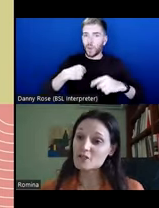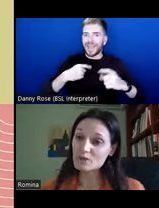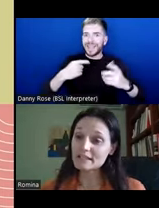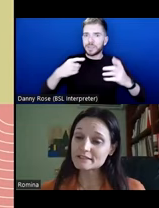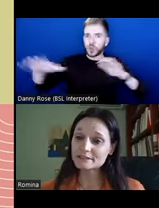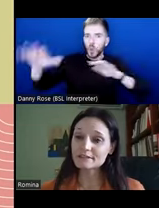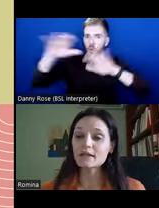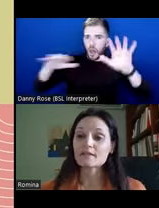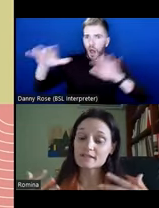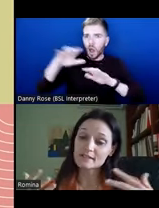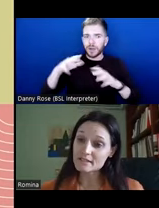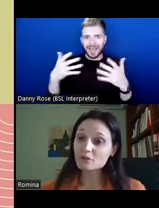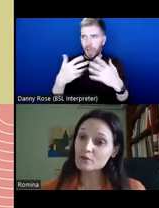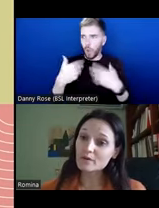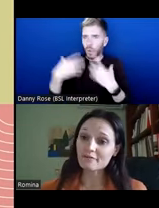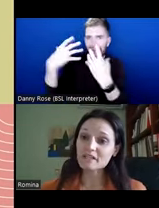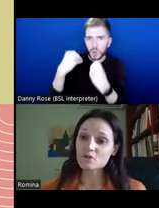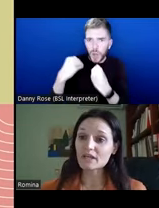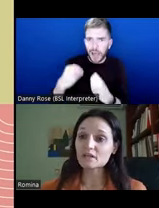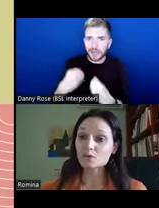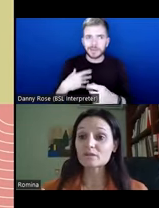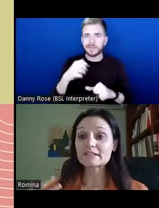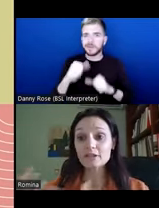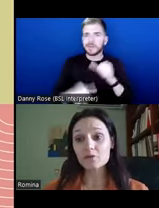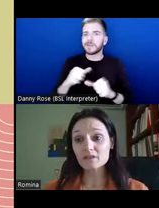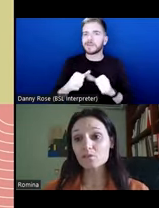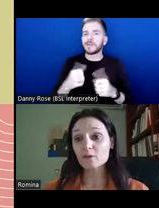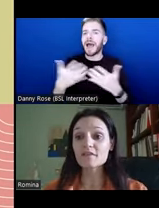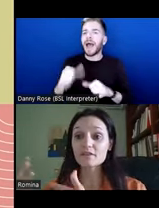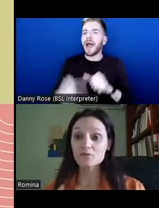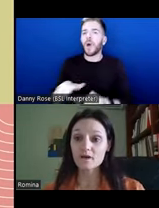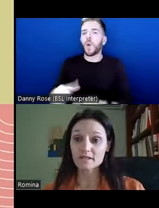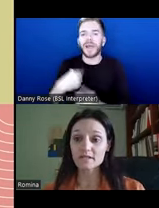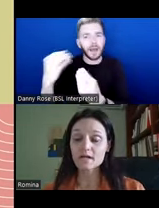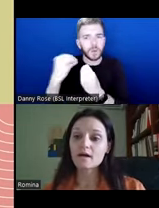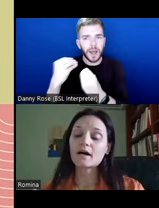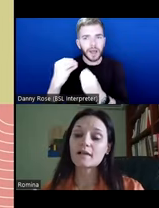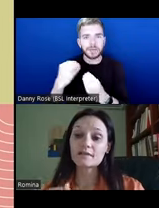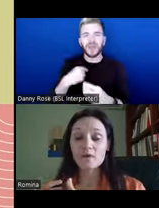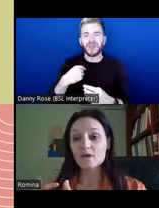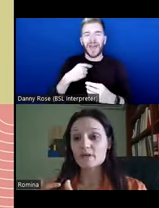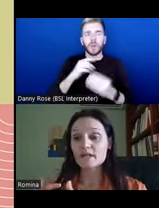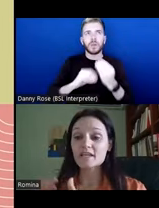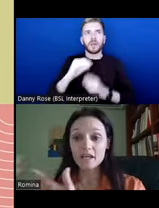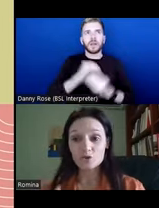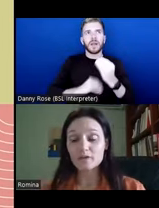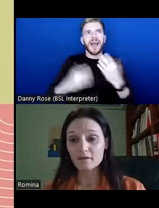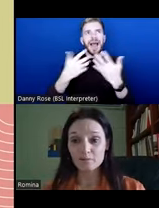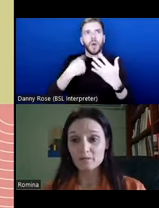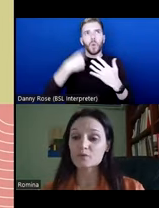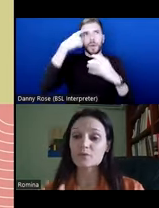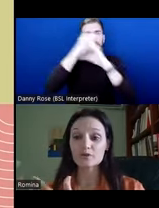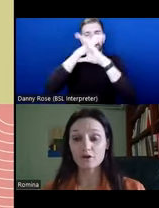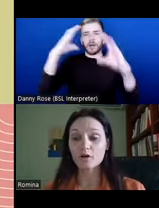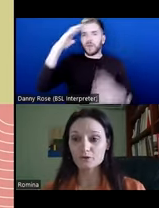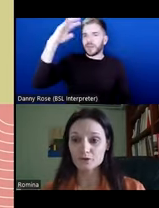have been educated, the system in which we have been educated, will determine the way we theorize, the way we engage with other